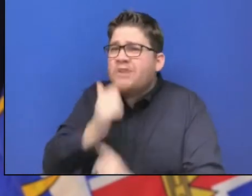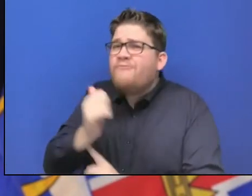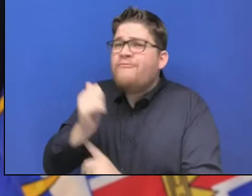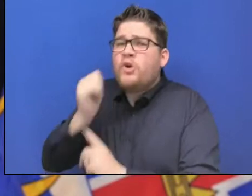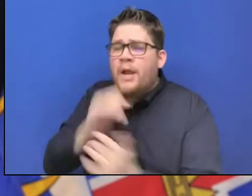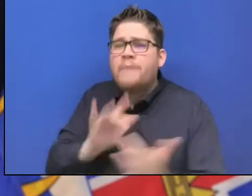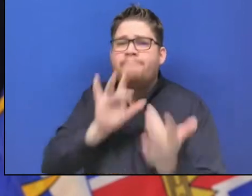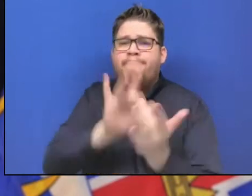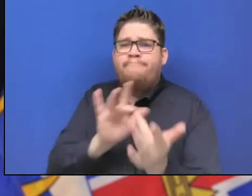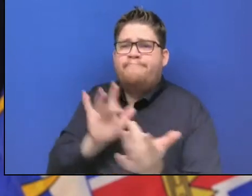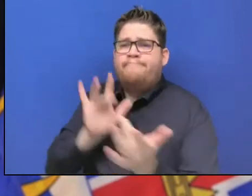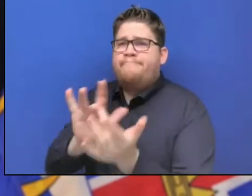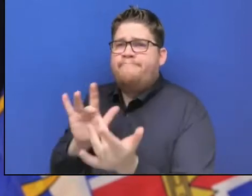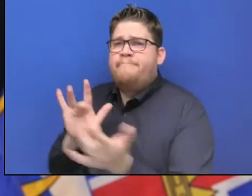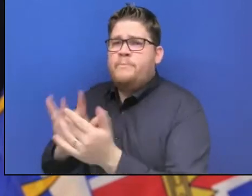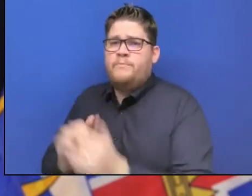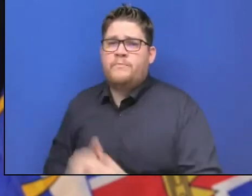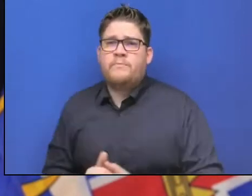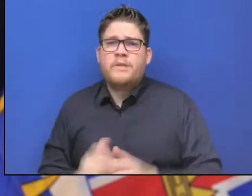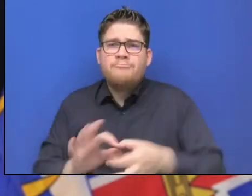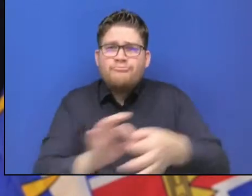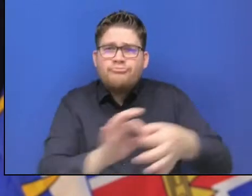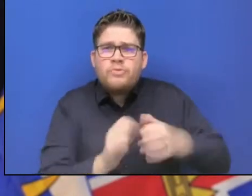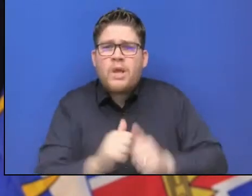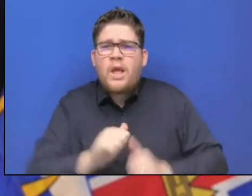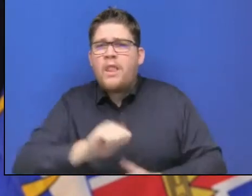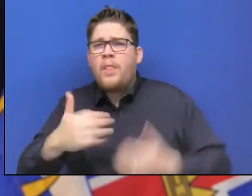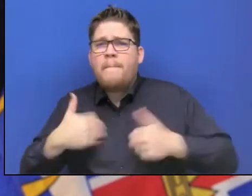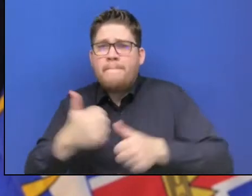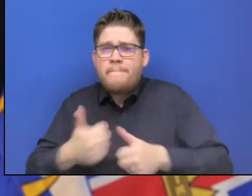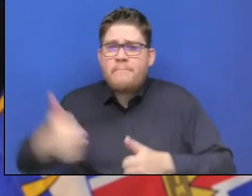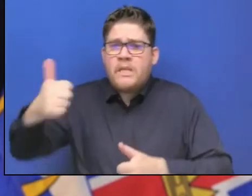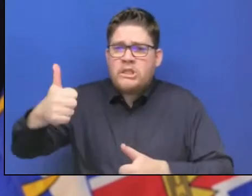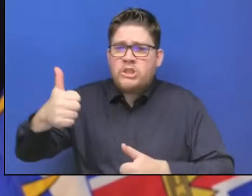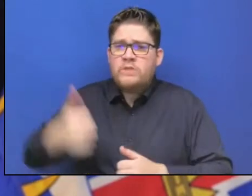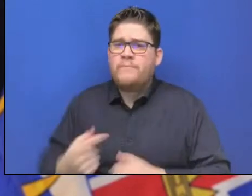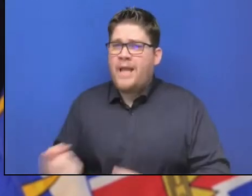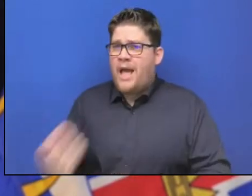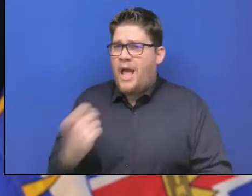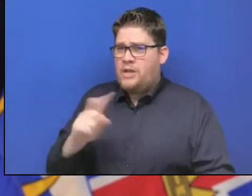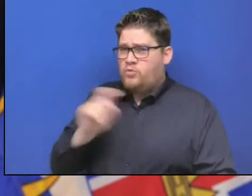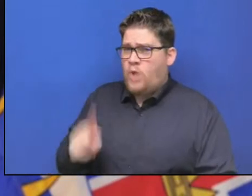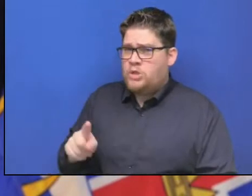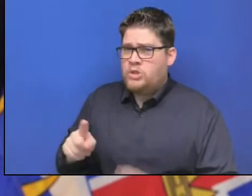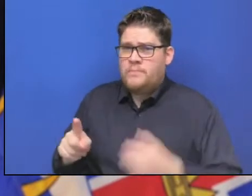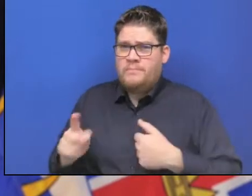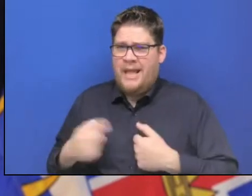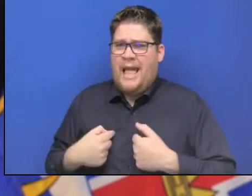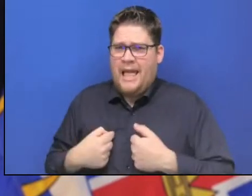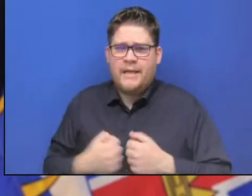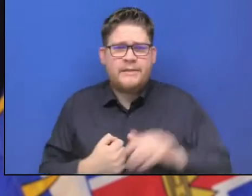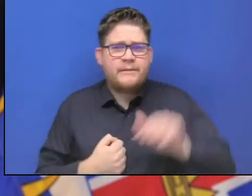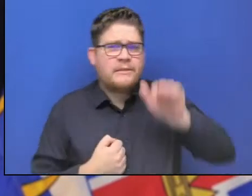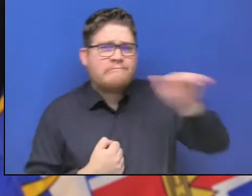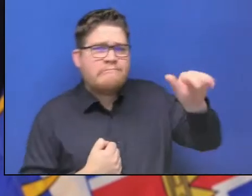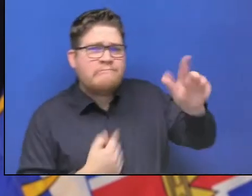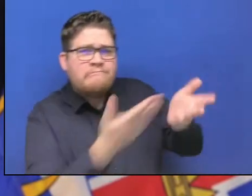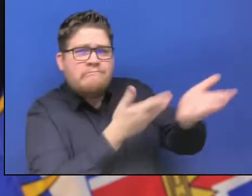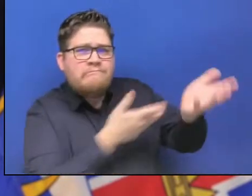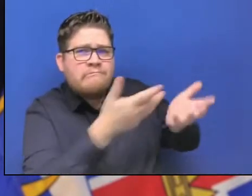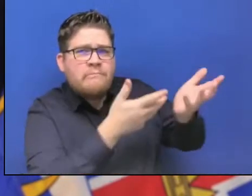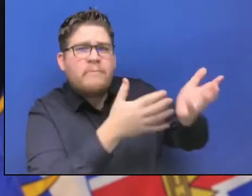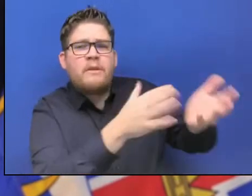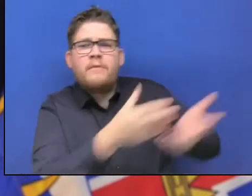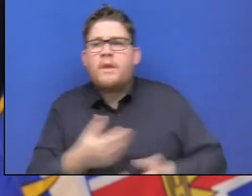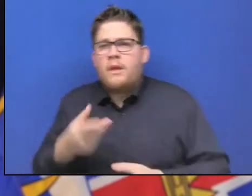so that communities don't have to reach out to several ministries to get the answers that they need. We are hearing incredible gratitude for